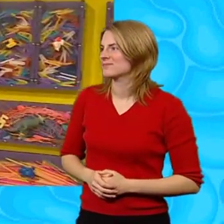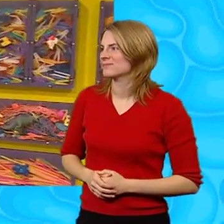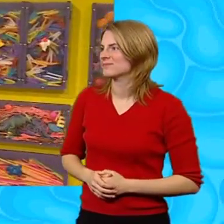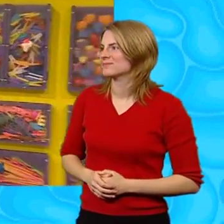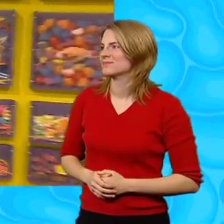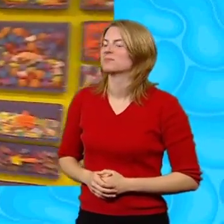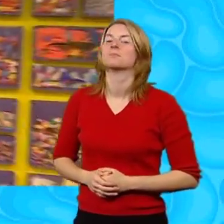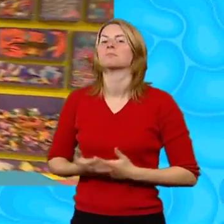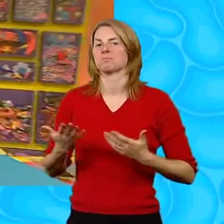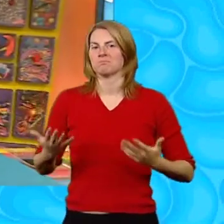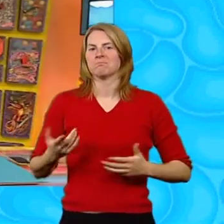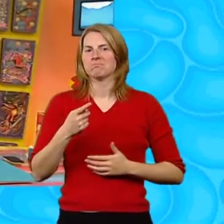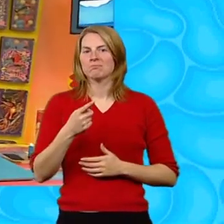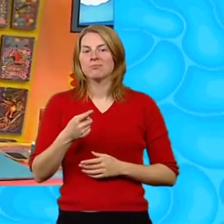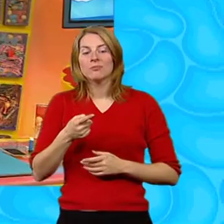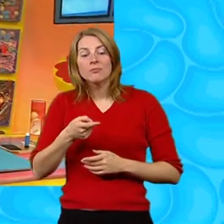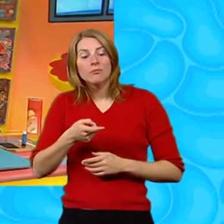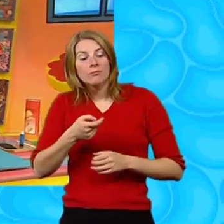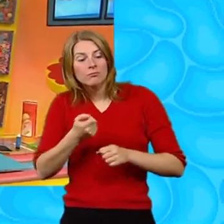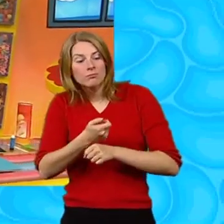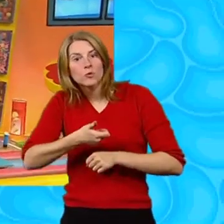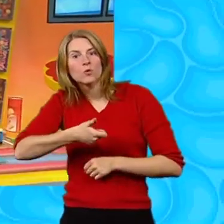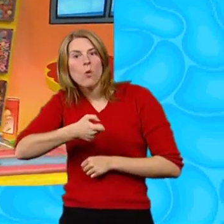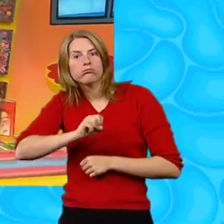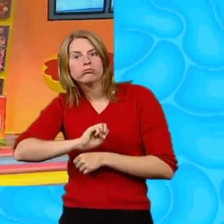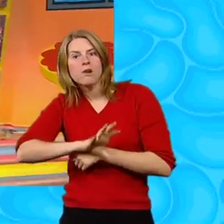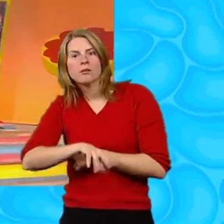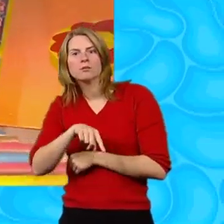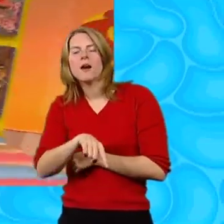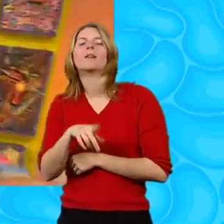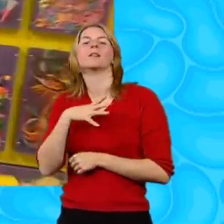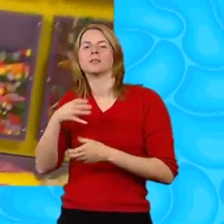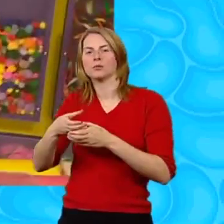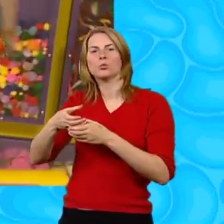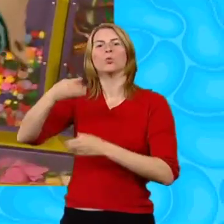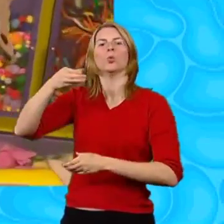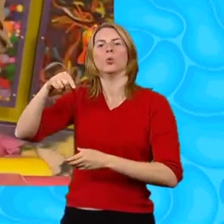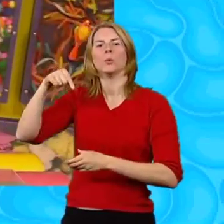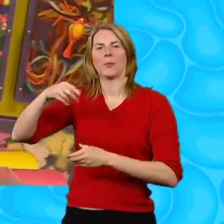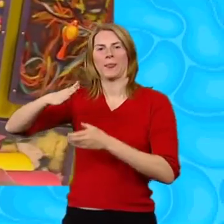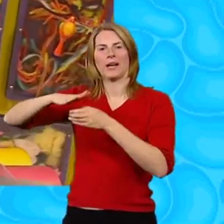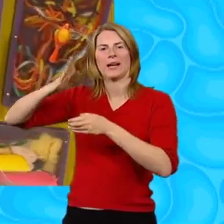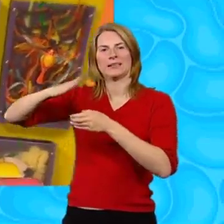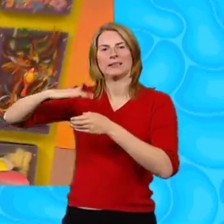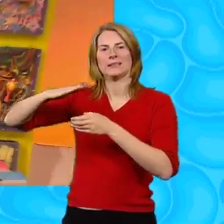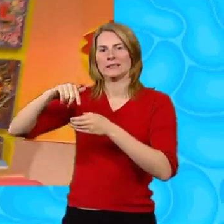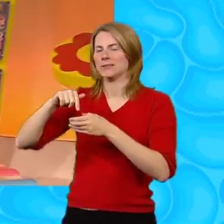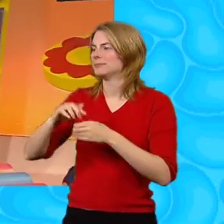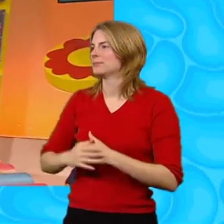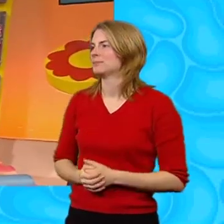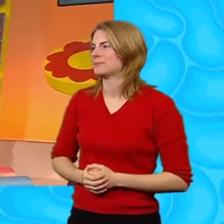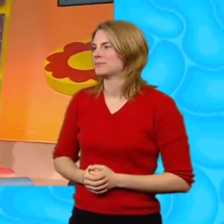Right To make a torch projector You will need A crisp tube With a lid